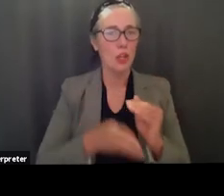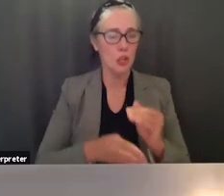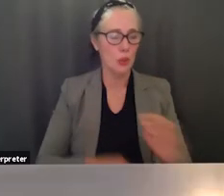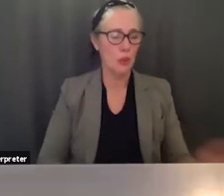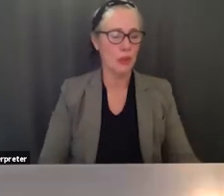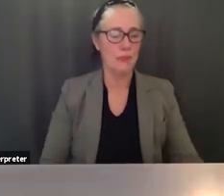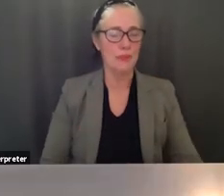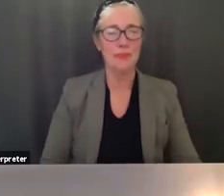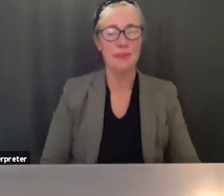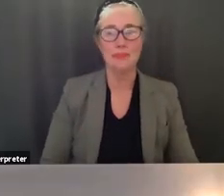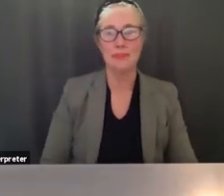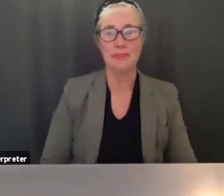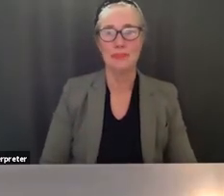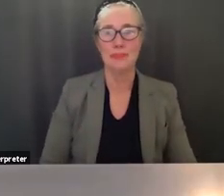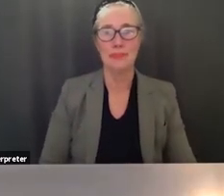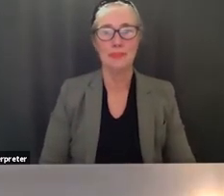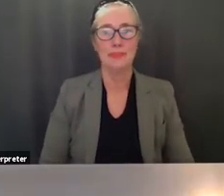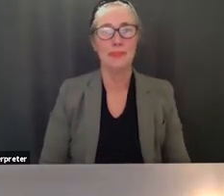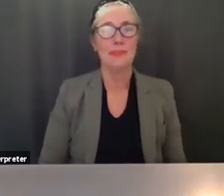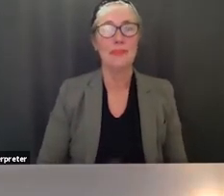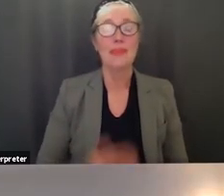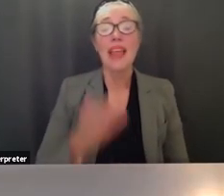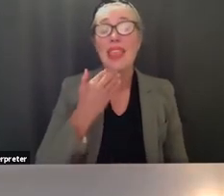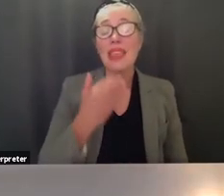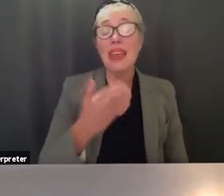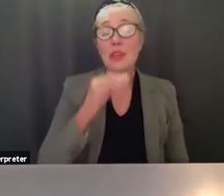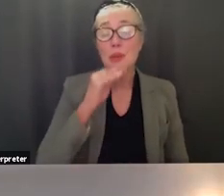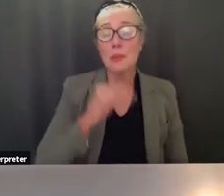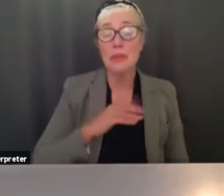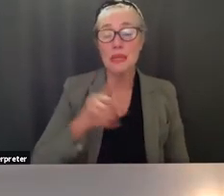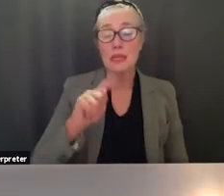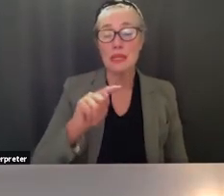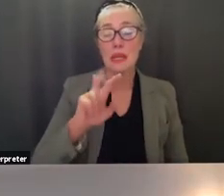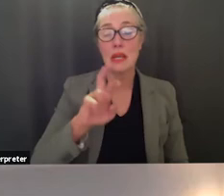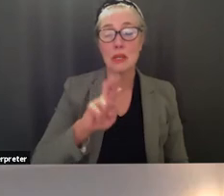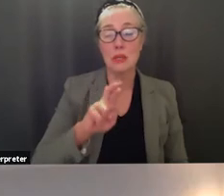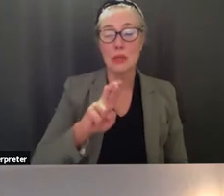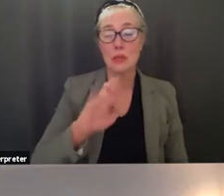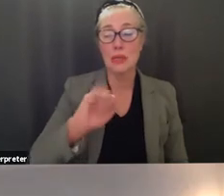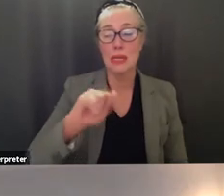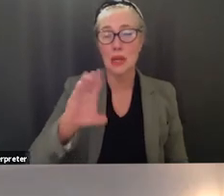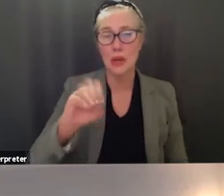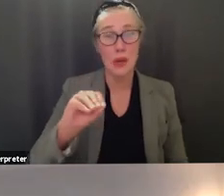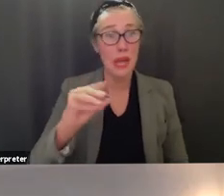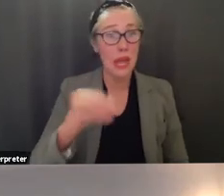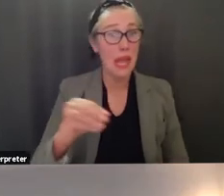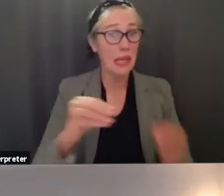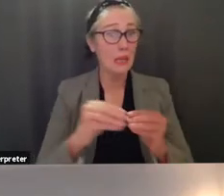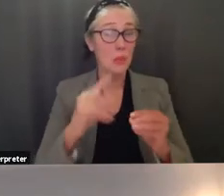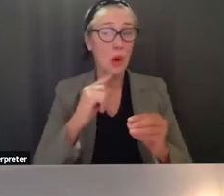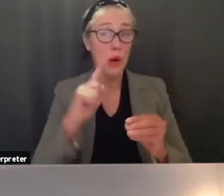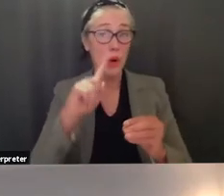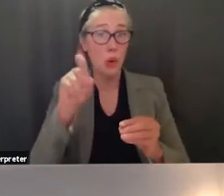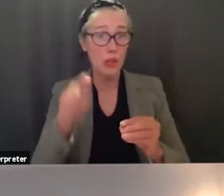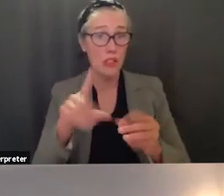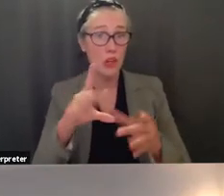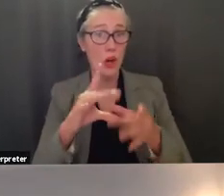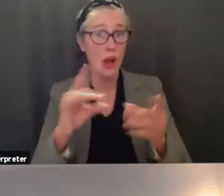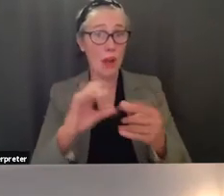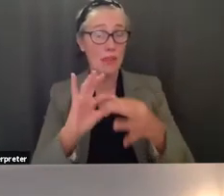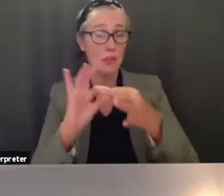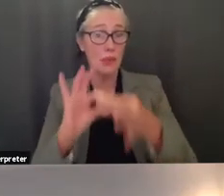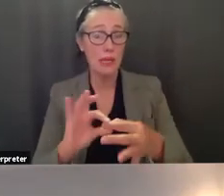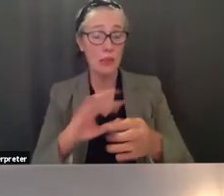thank you very much mr jujio now board members do any of you have any further questions or comments on the covid19 report